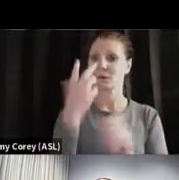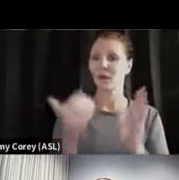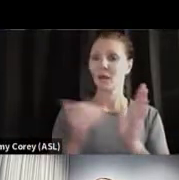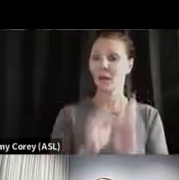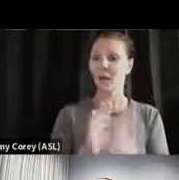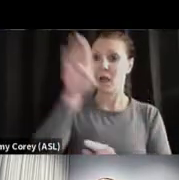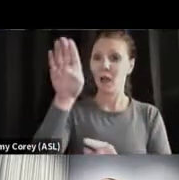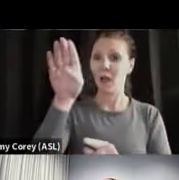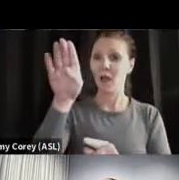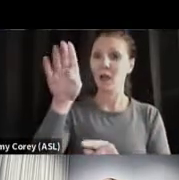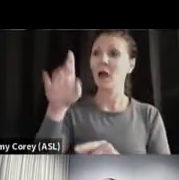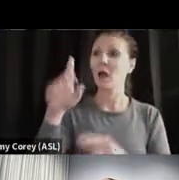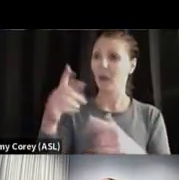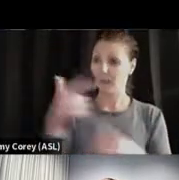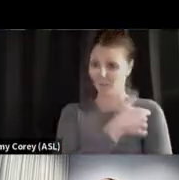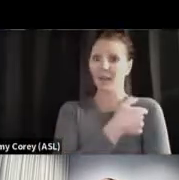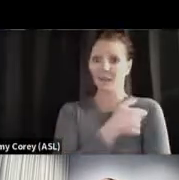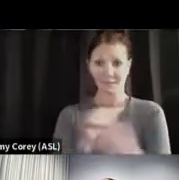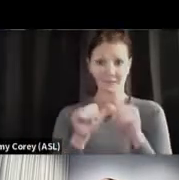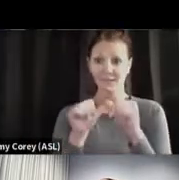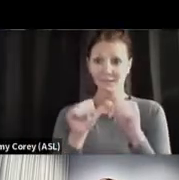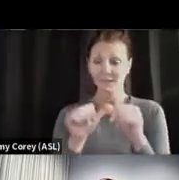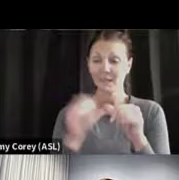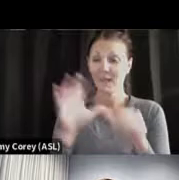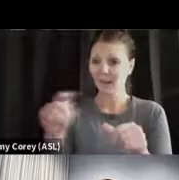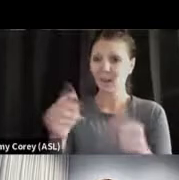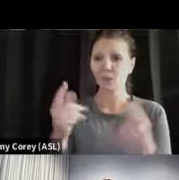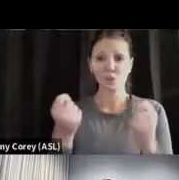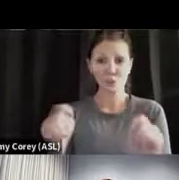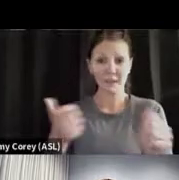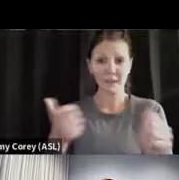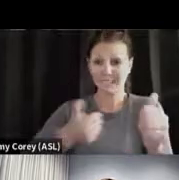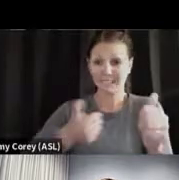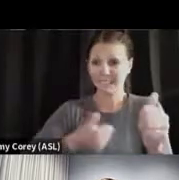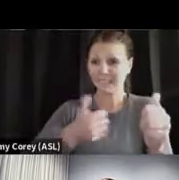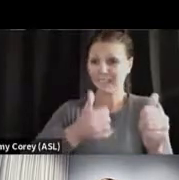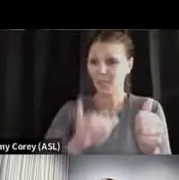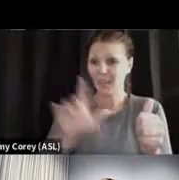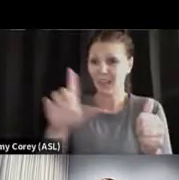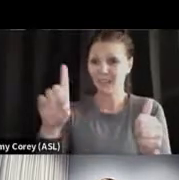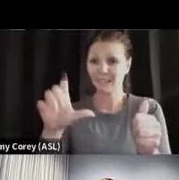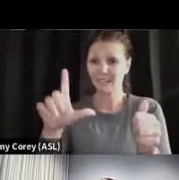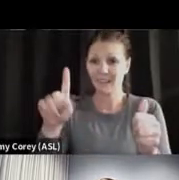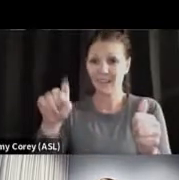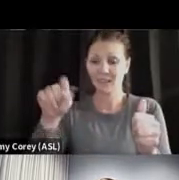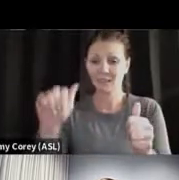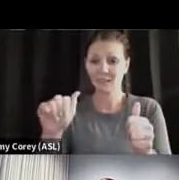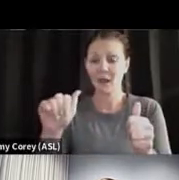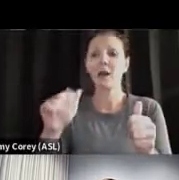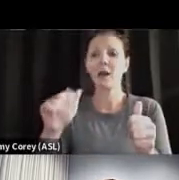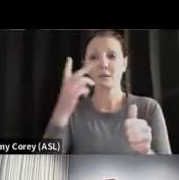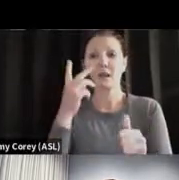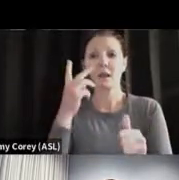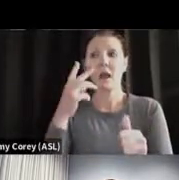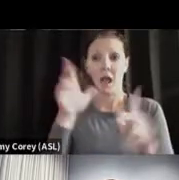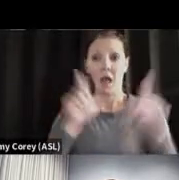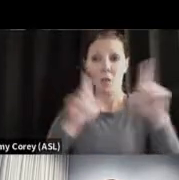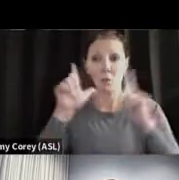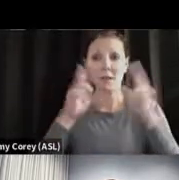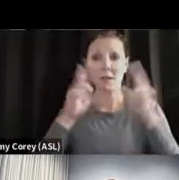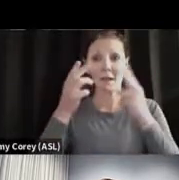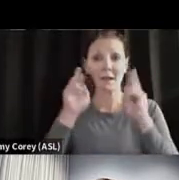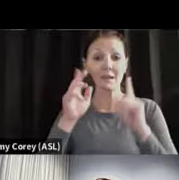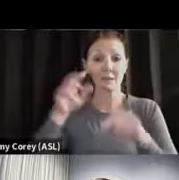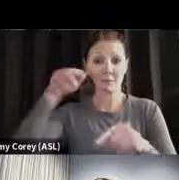here. Connecticut was doing a good job to try to catch up with this virus. And that's where you see a drop here around Halloween. We were in really good